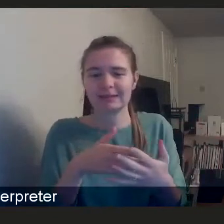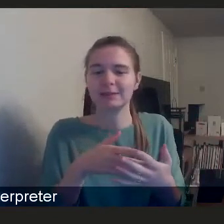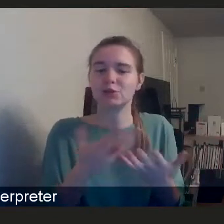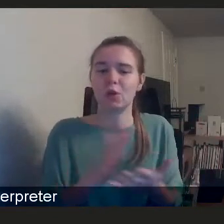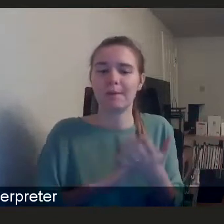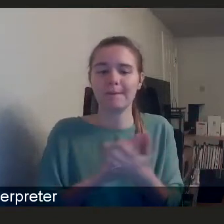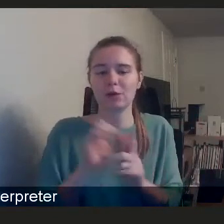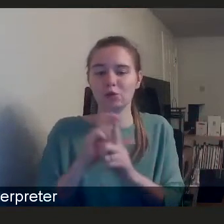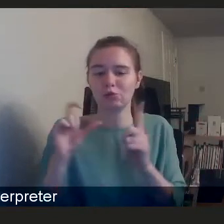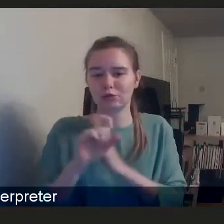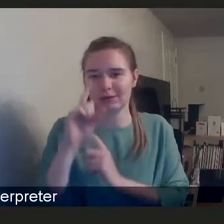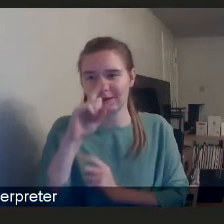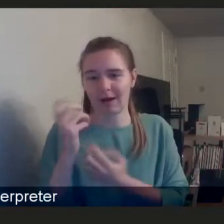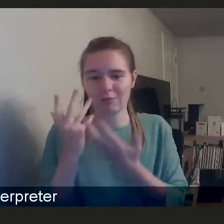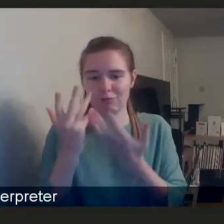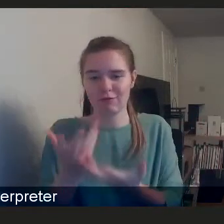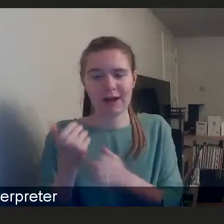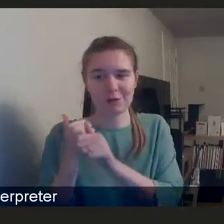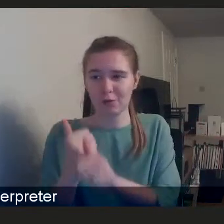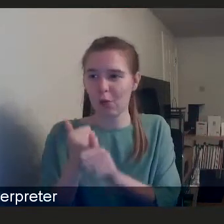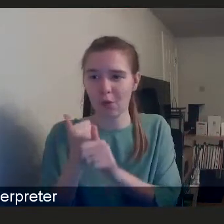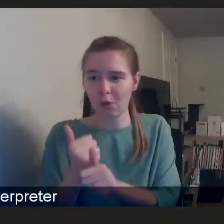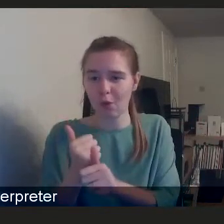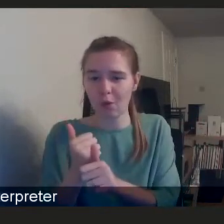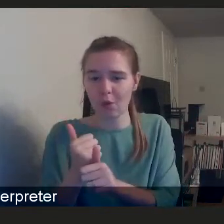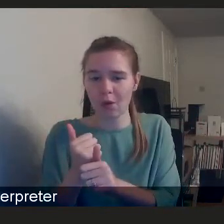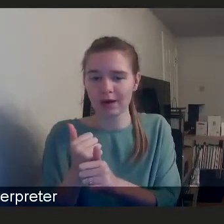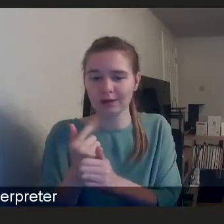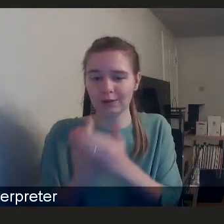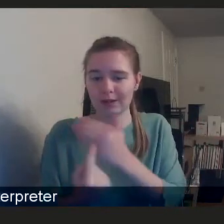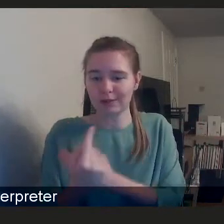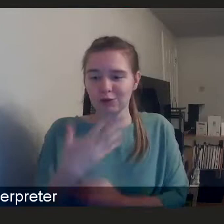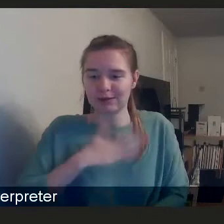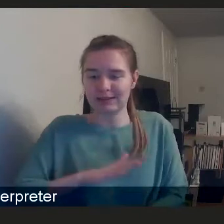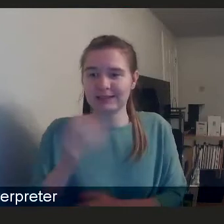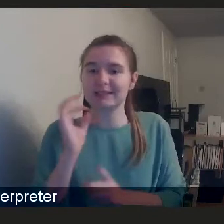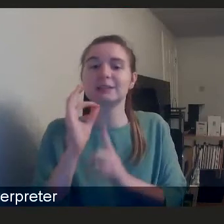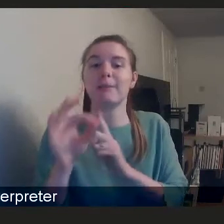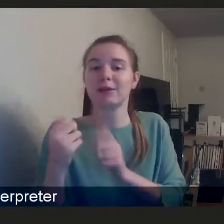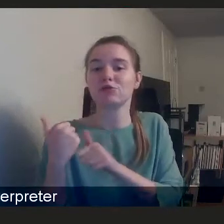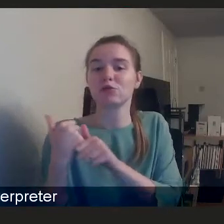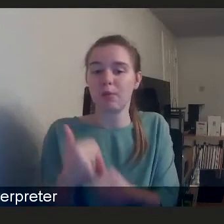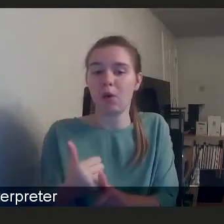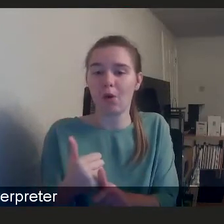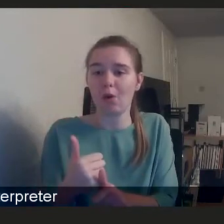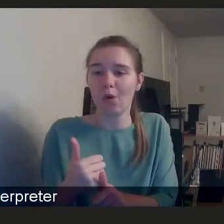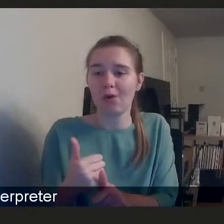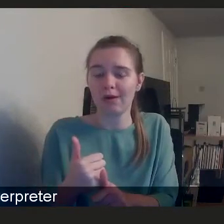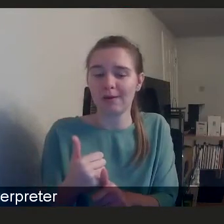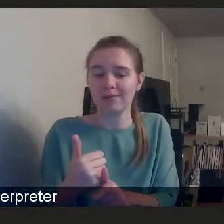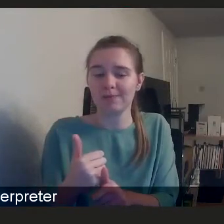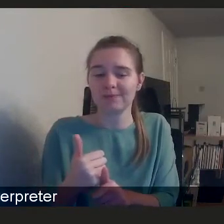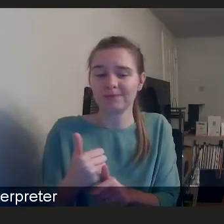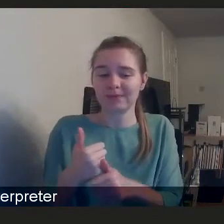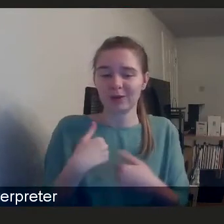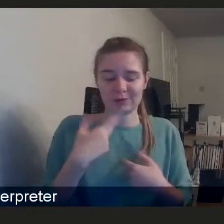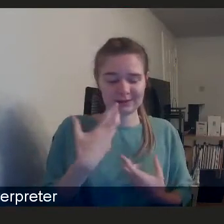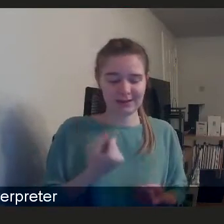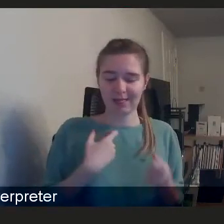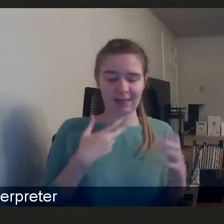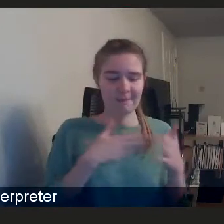can't provide any more support and services and an individual really does need kind of specialist support. We still have barriers